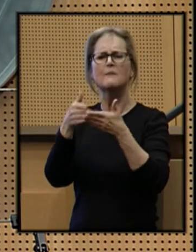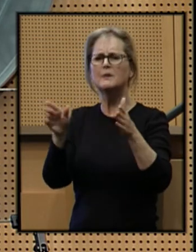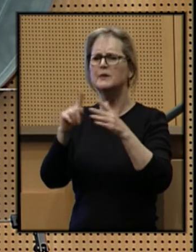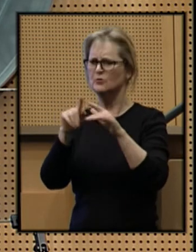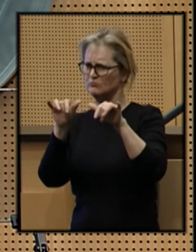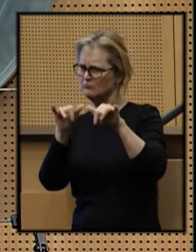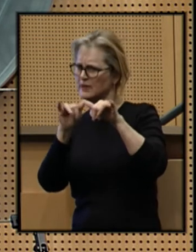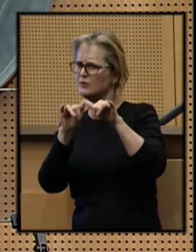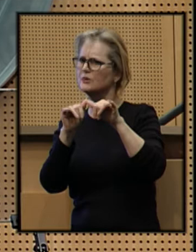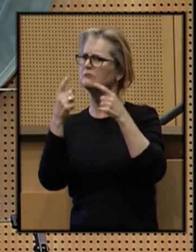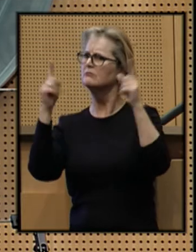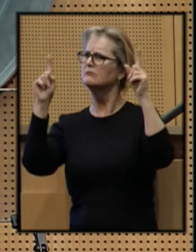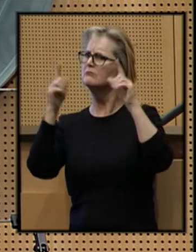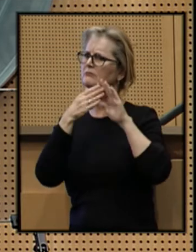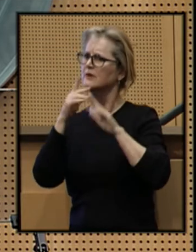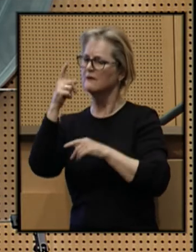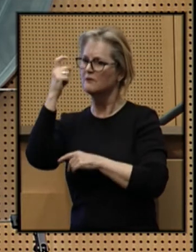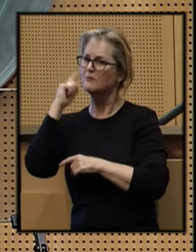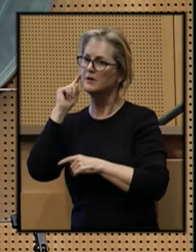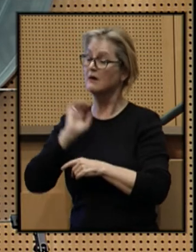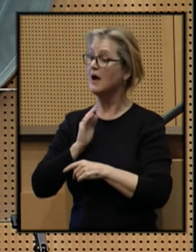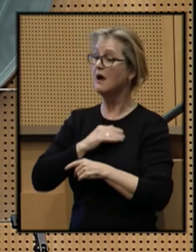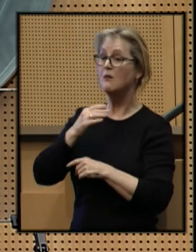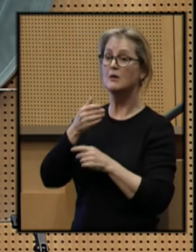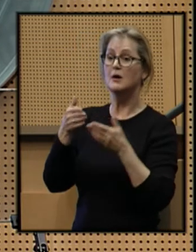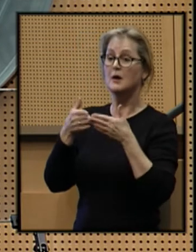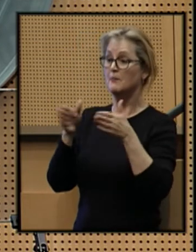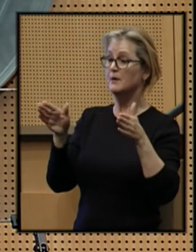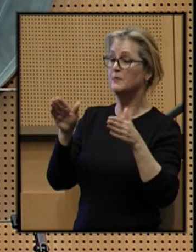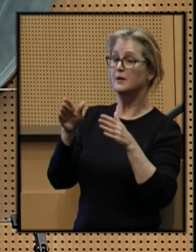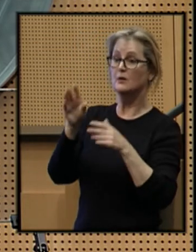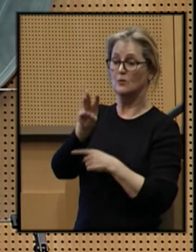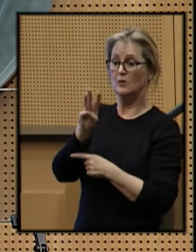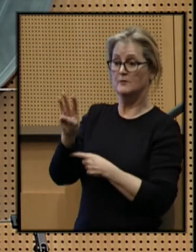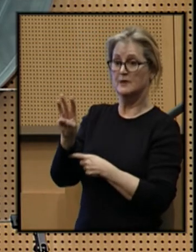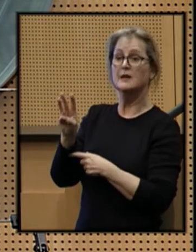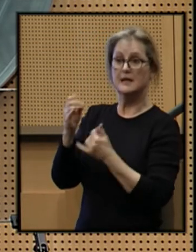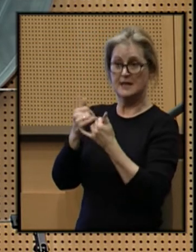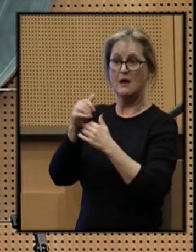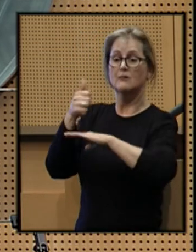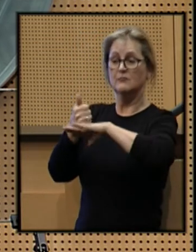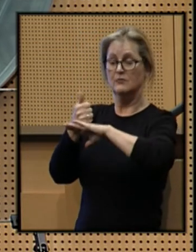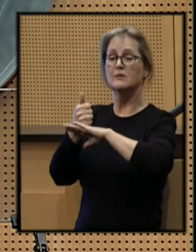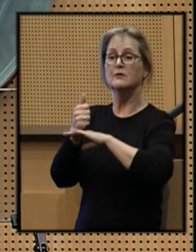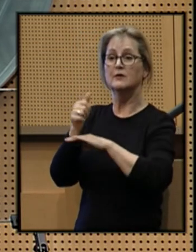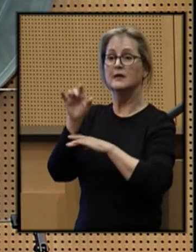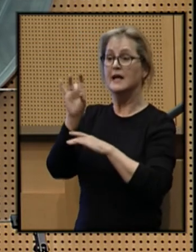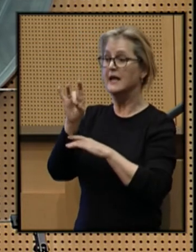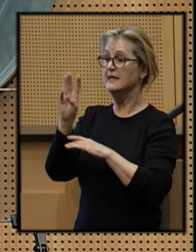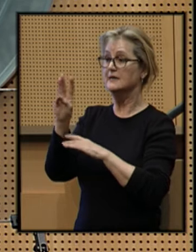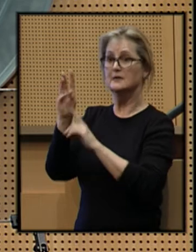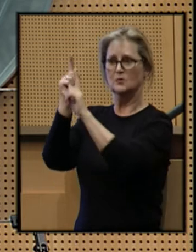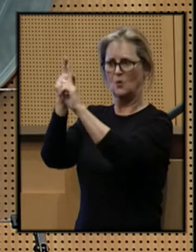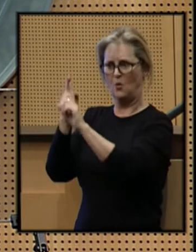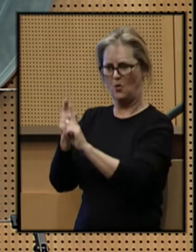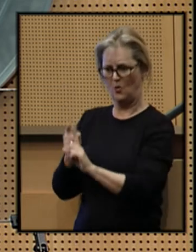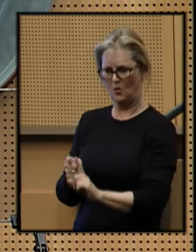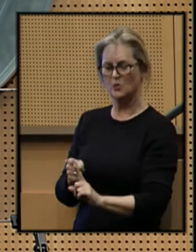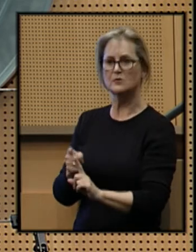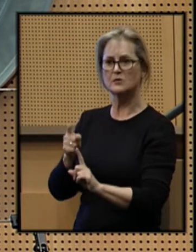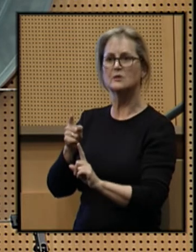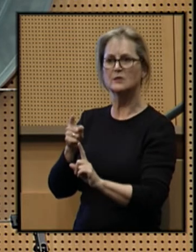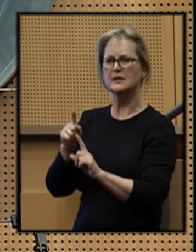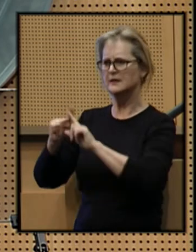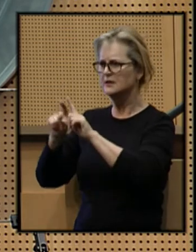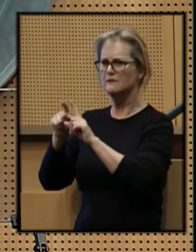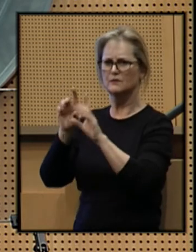of city government. Our public website, which is now up, has posted 86 goals and measurements across